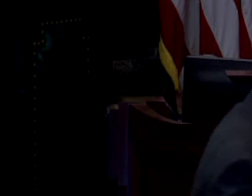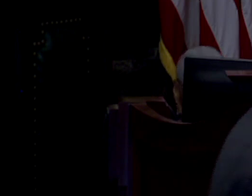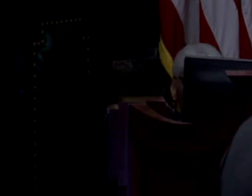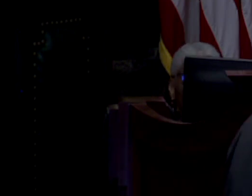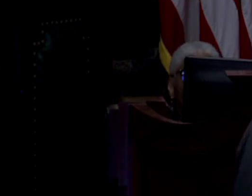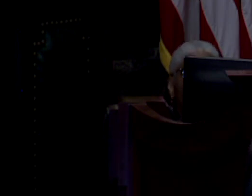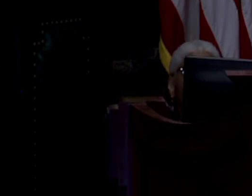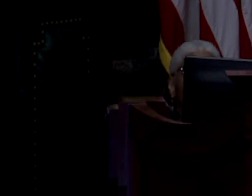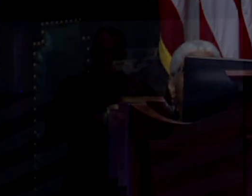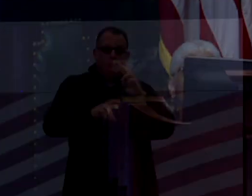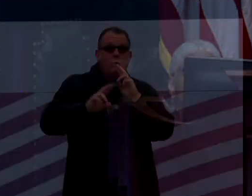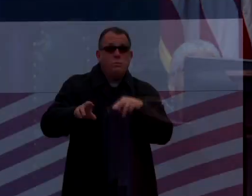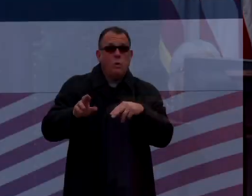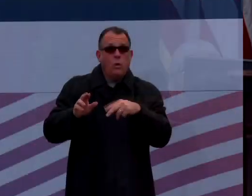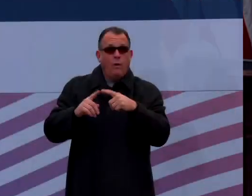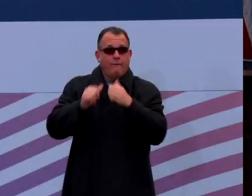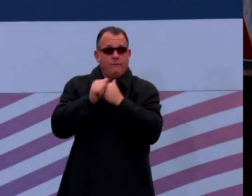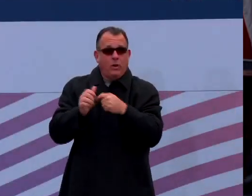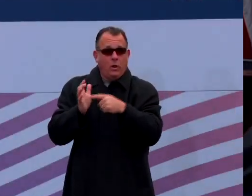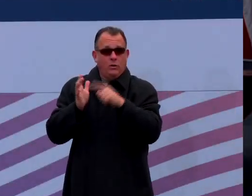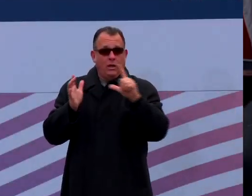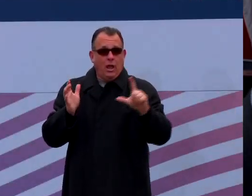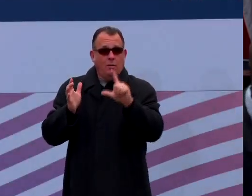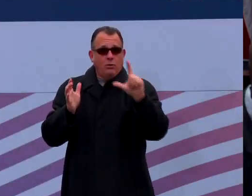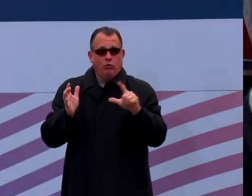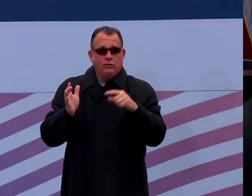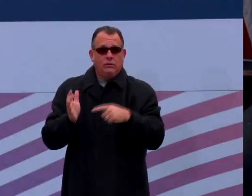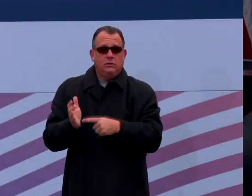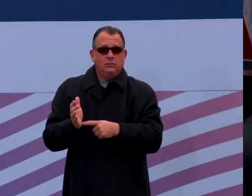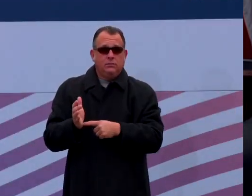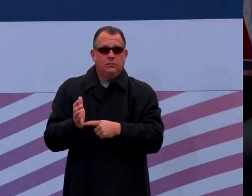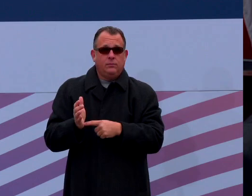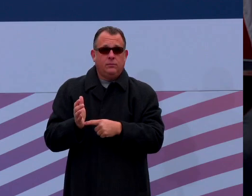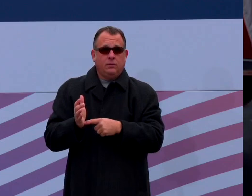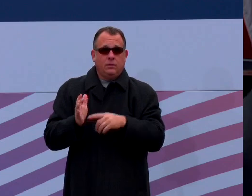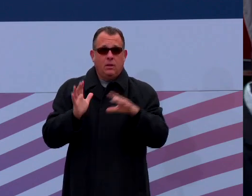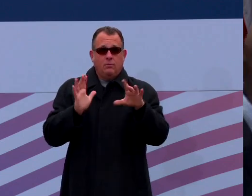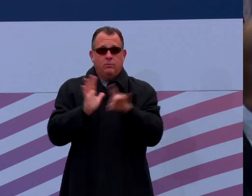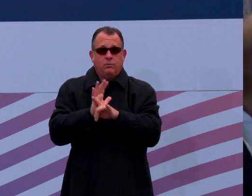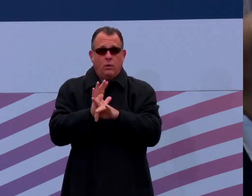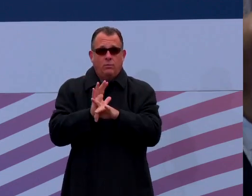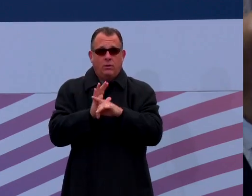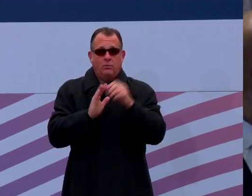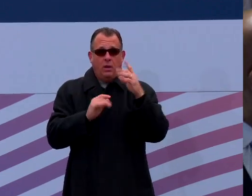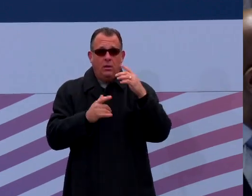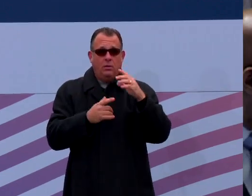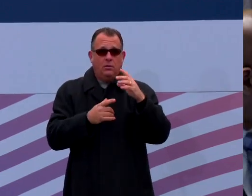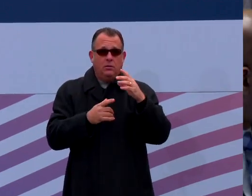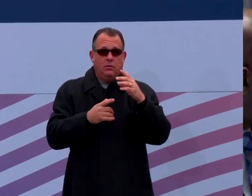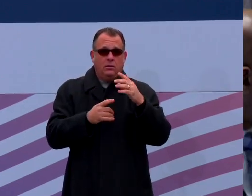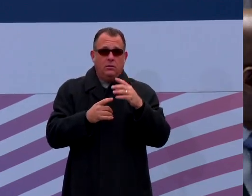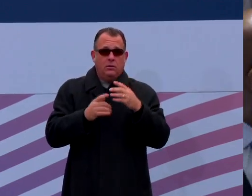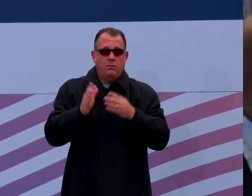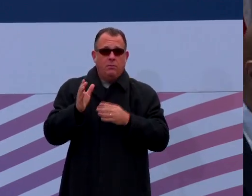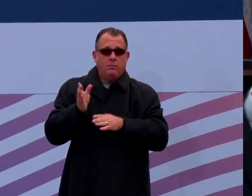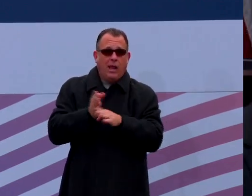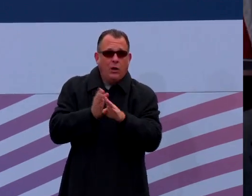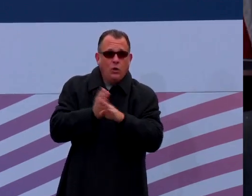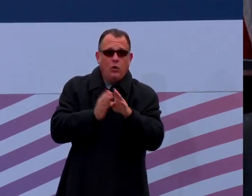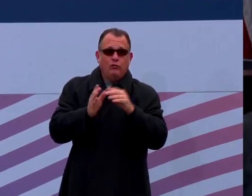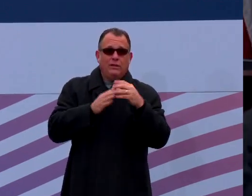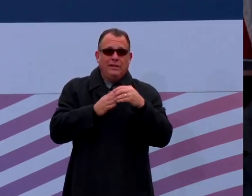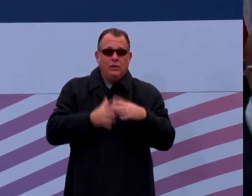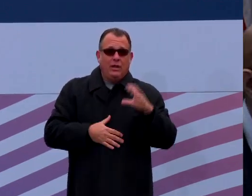The chair wishes to announce that the following appointment has been made by the Minority Leader, Senator Anthony Williams, as a member of the Philadelphia